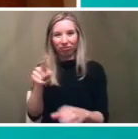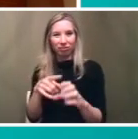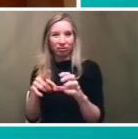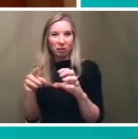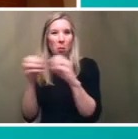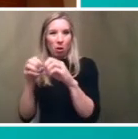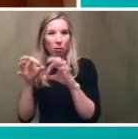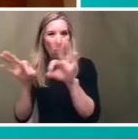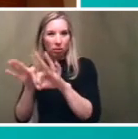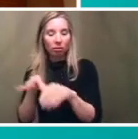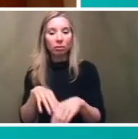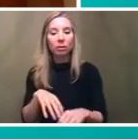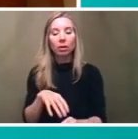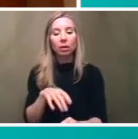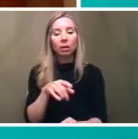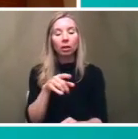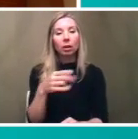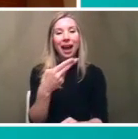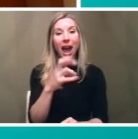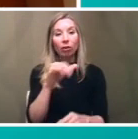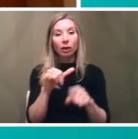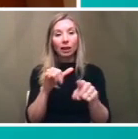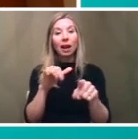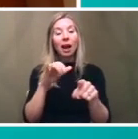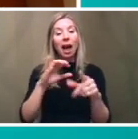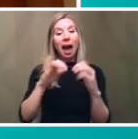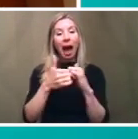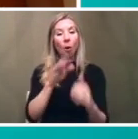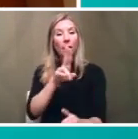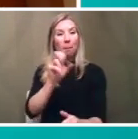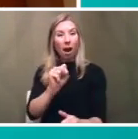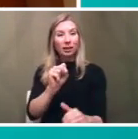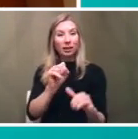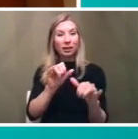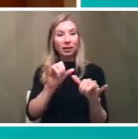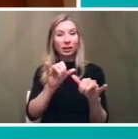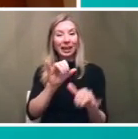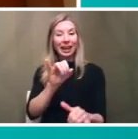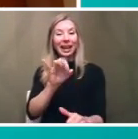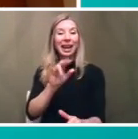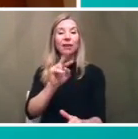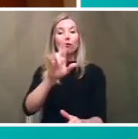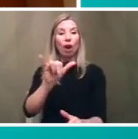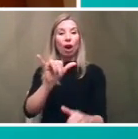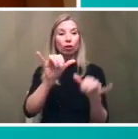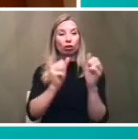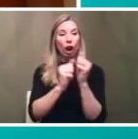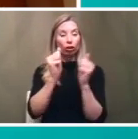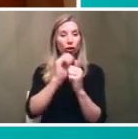how will proposed bus infrastructure improvements in the city's otis transit plan be incorporated